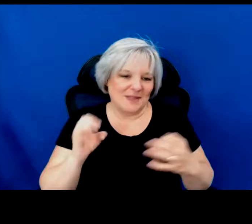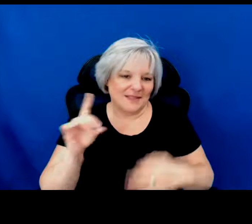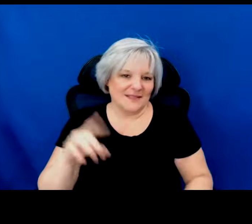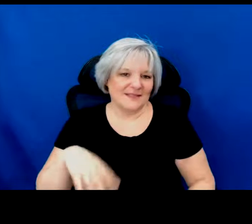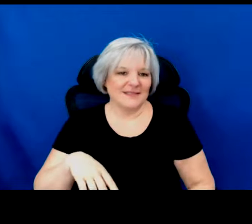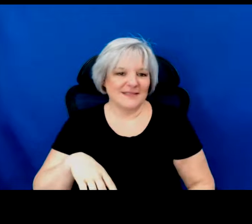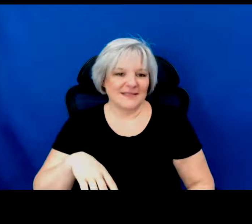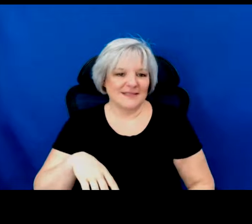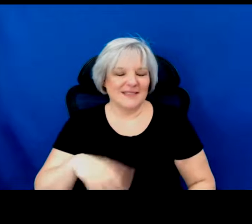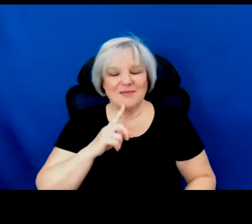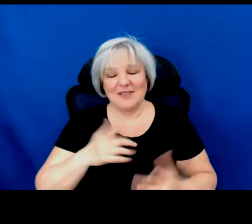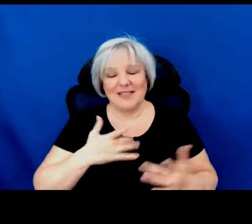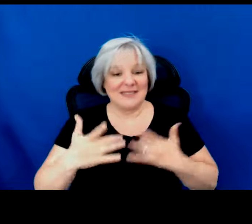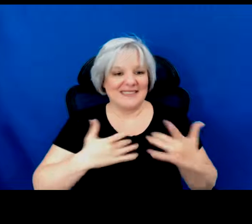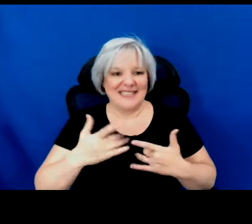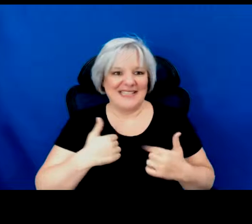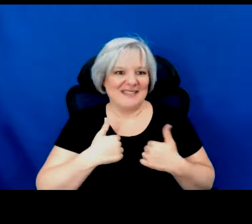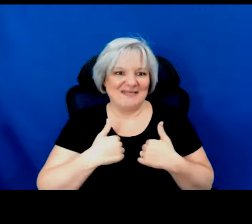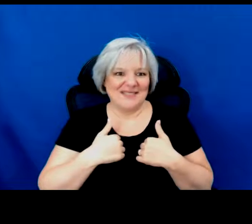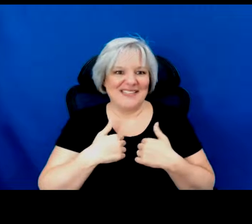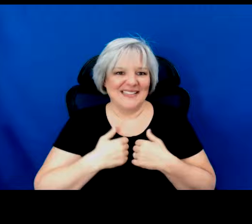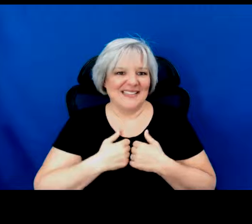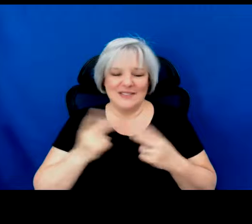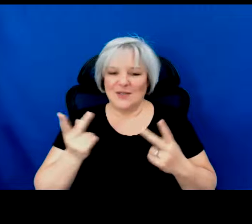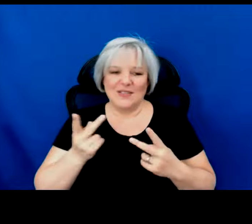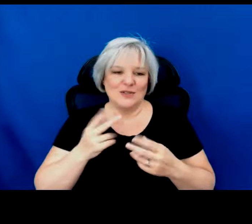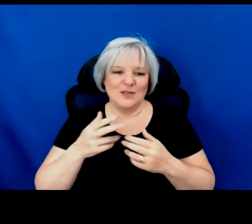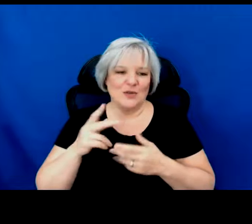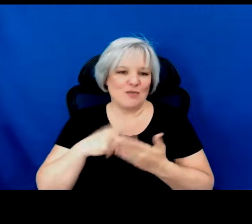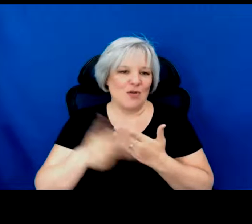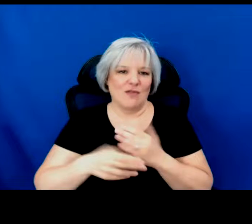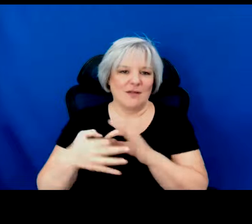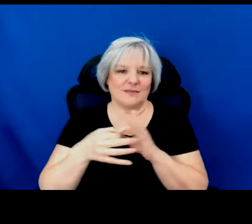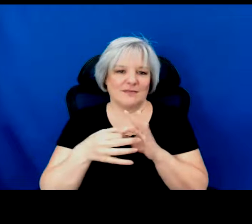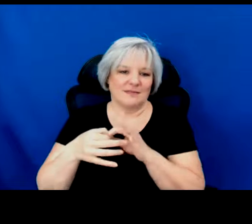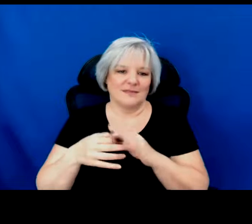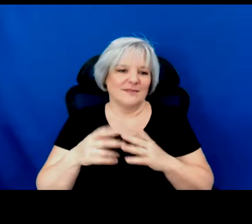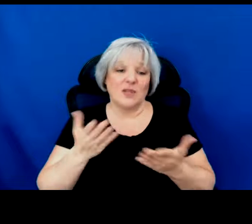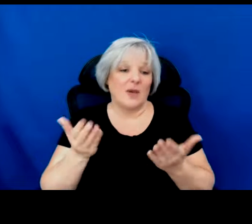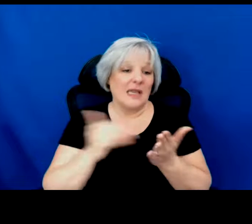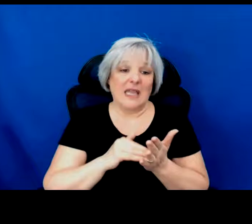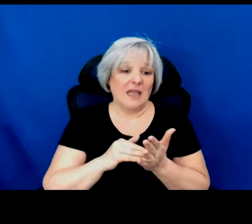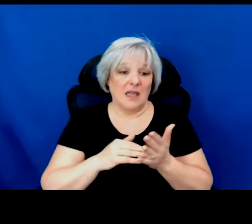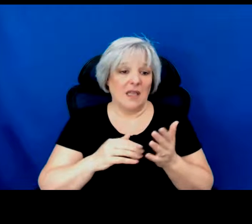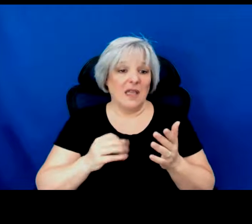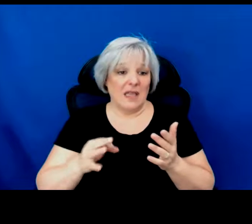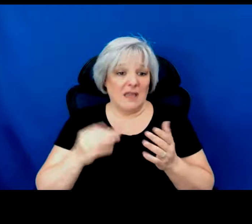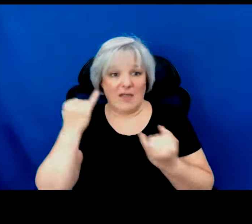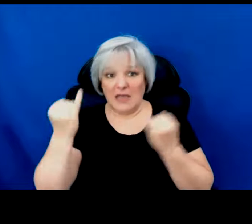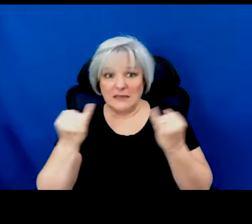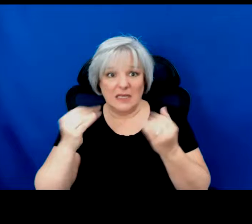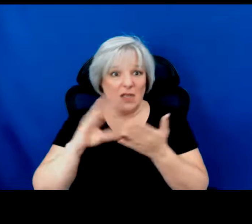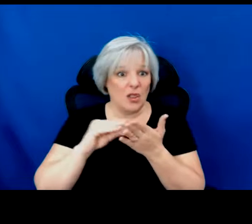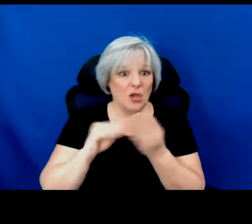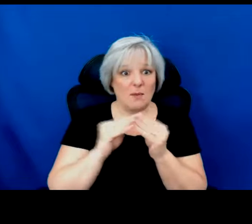I am so excited, personally, that this, these two programs are connected. So, if you, again, want to brainstorm or learn more about